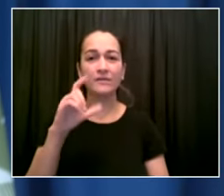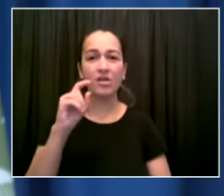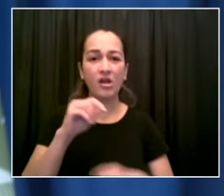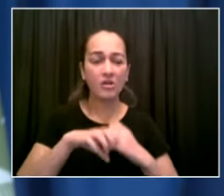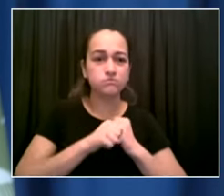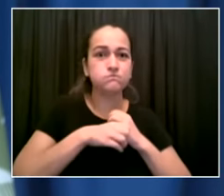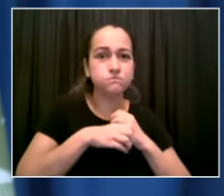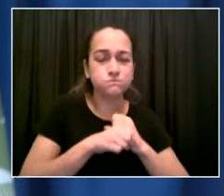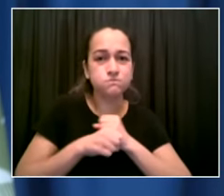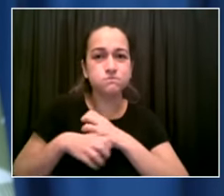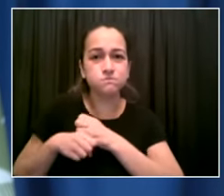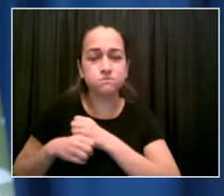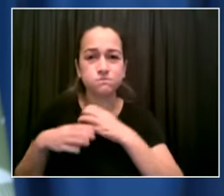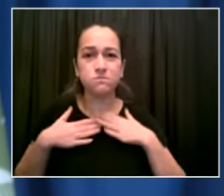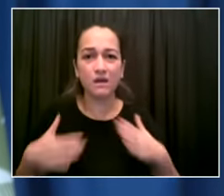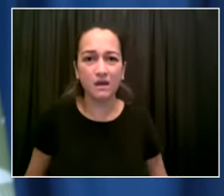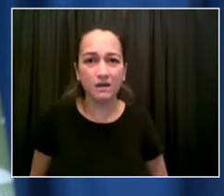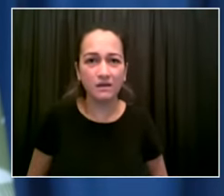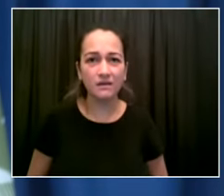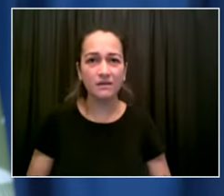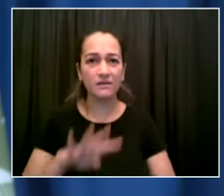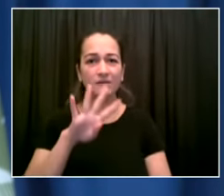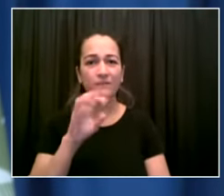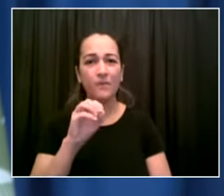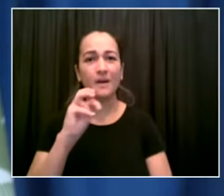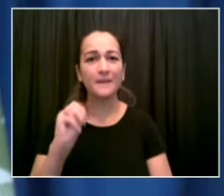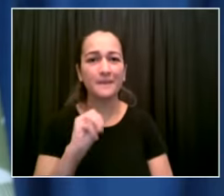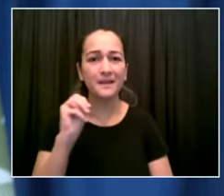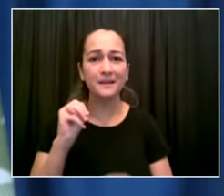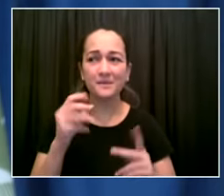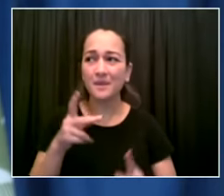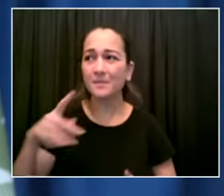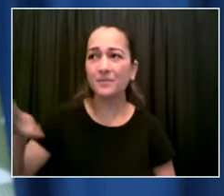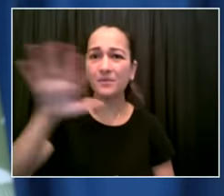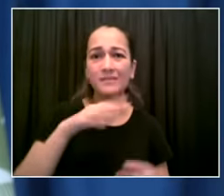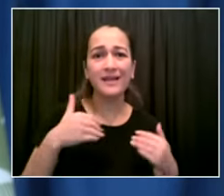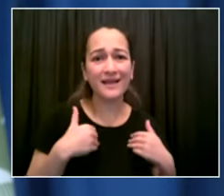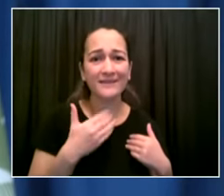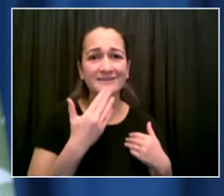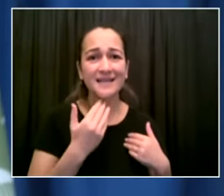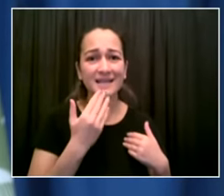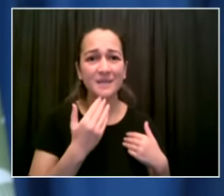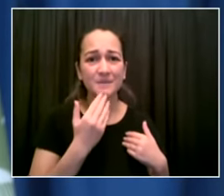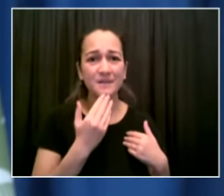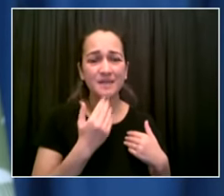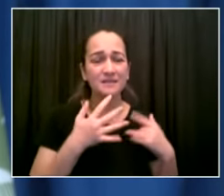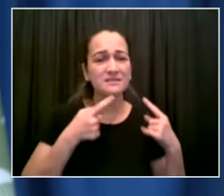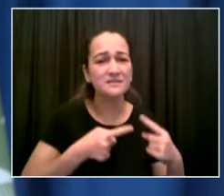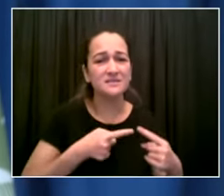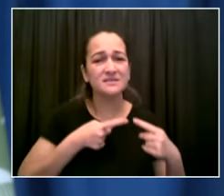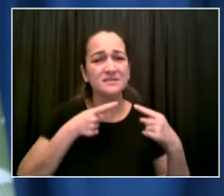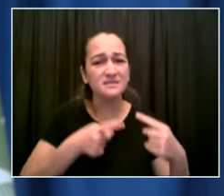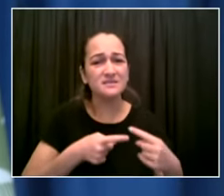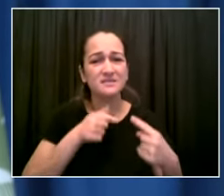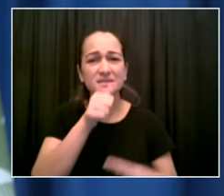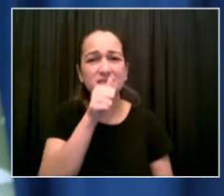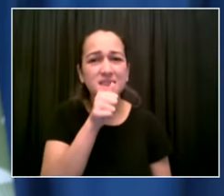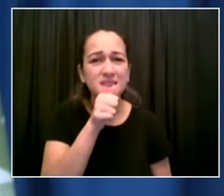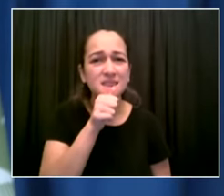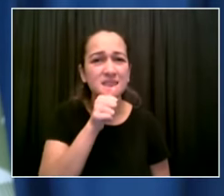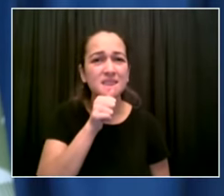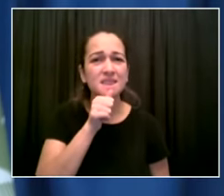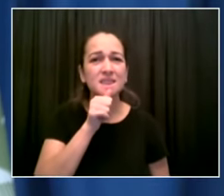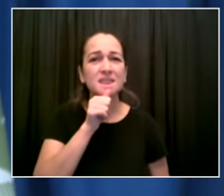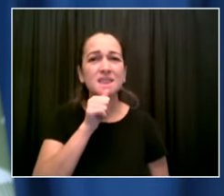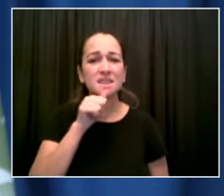for death are living this nightmare there's almost nothing that can be done for them except to cut back the dead and dying tissue then cut some more and then some